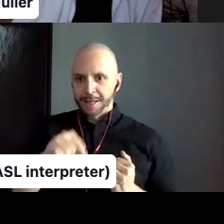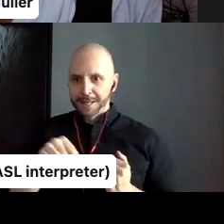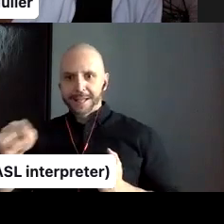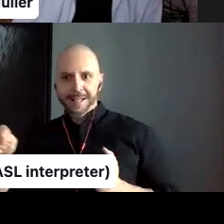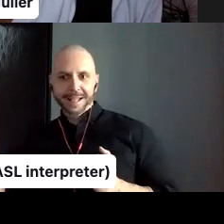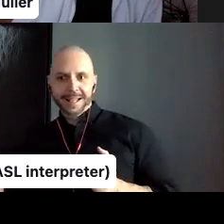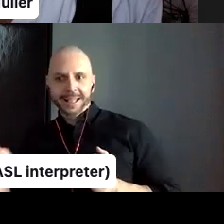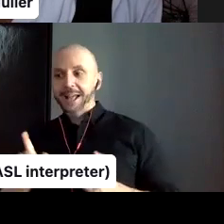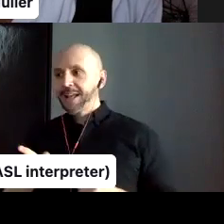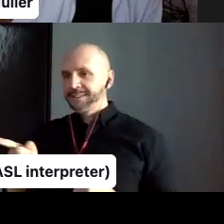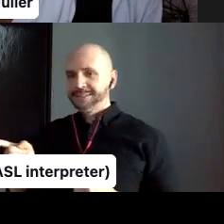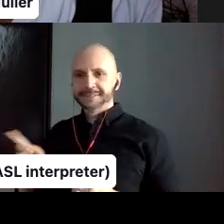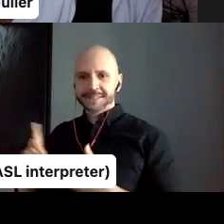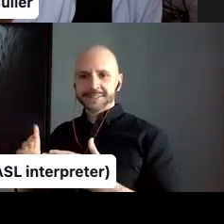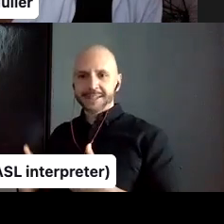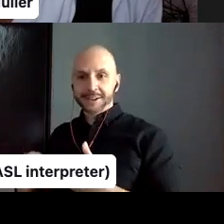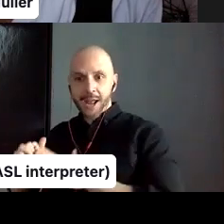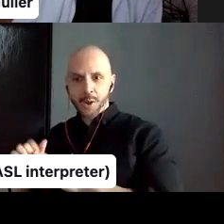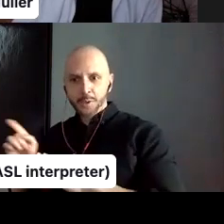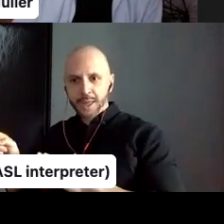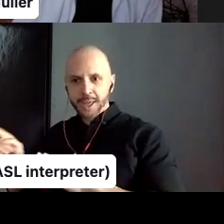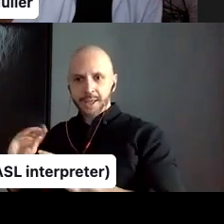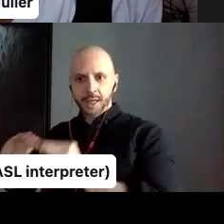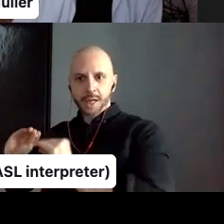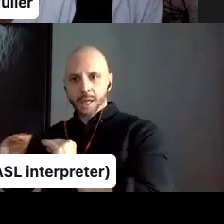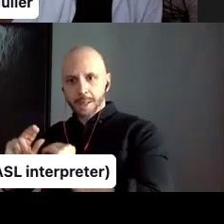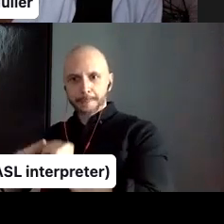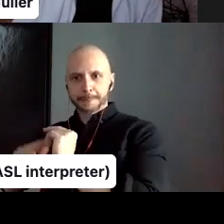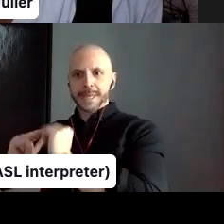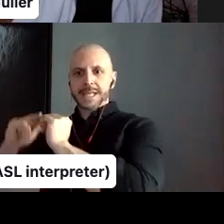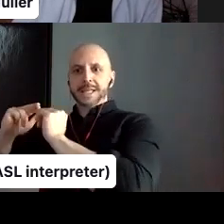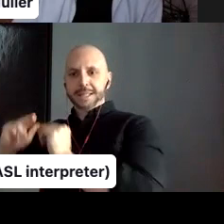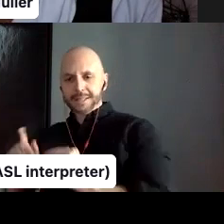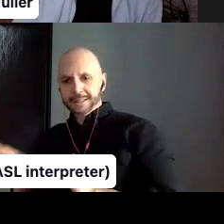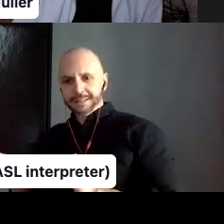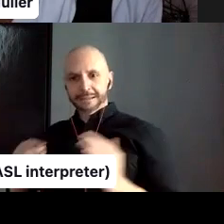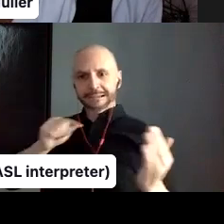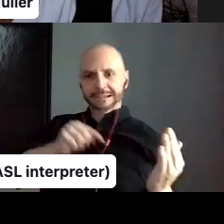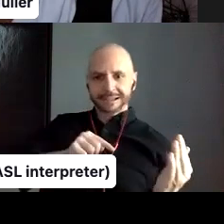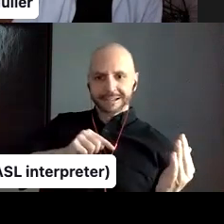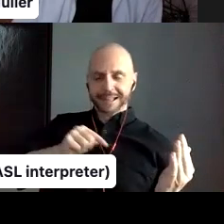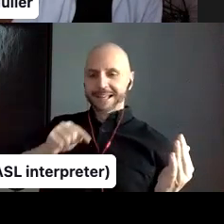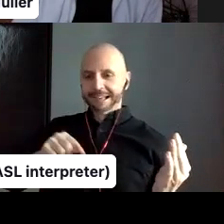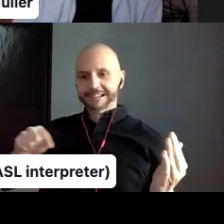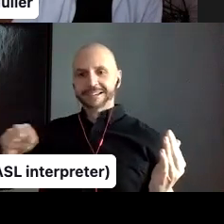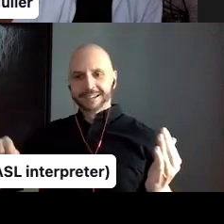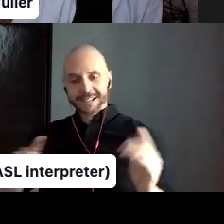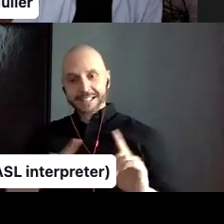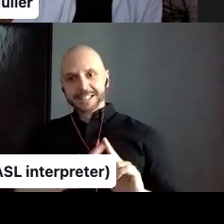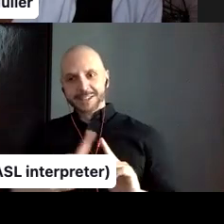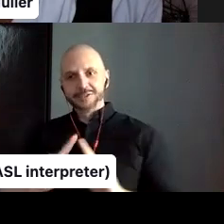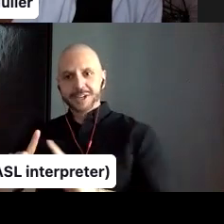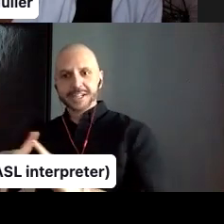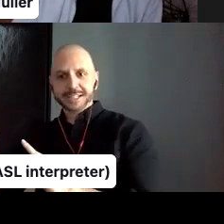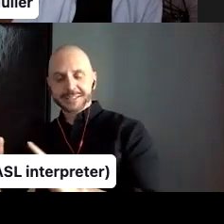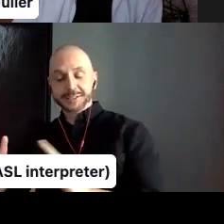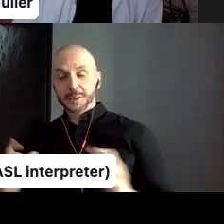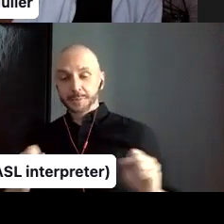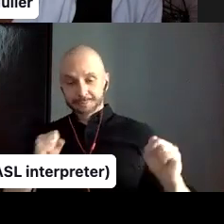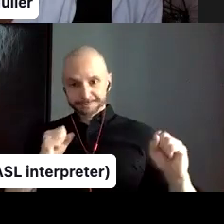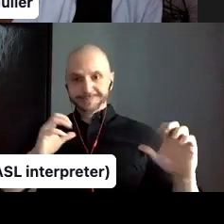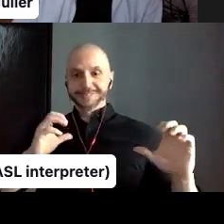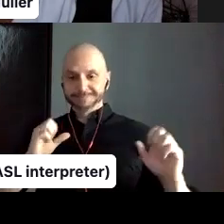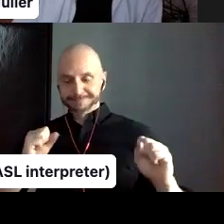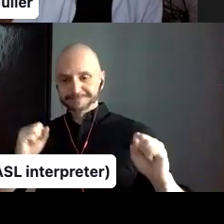So that was, uh, that was really fun to see, but I thought it was really surprising how well everything in the end fitted